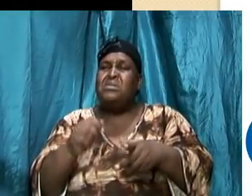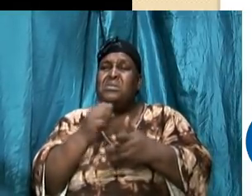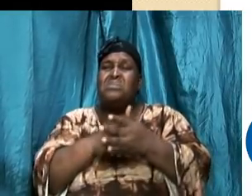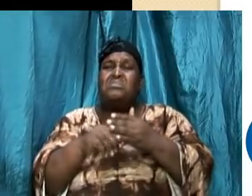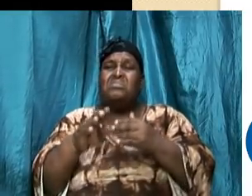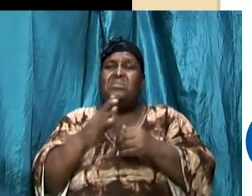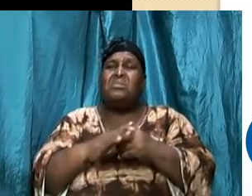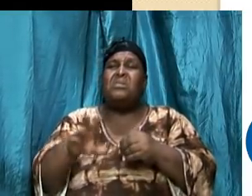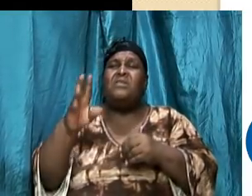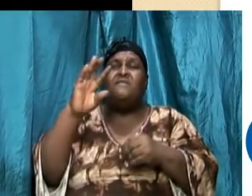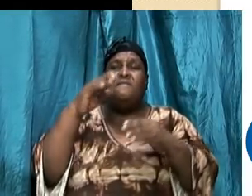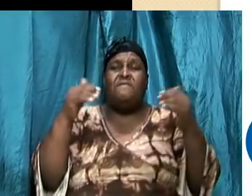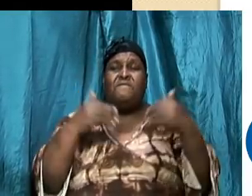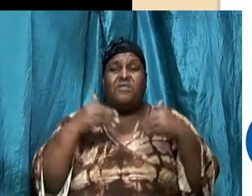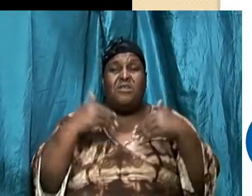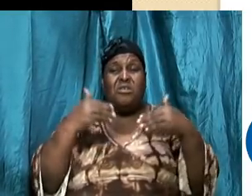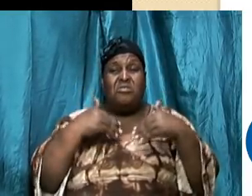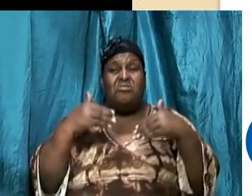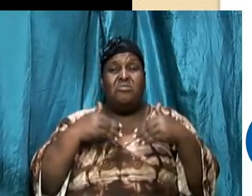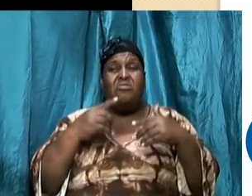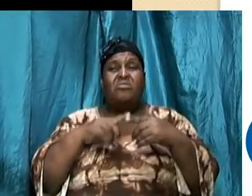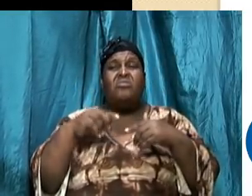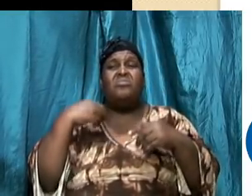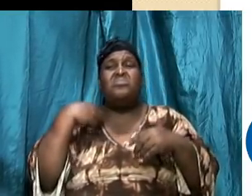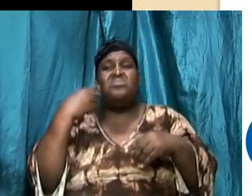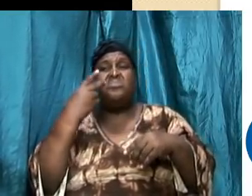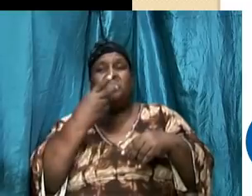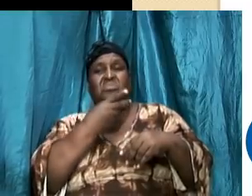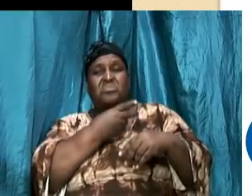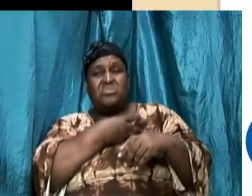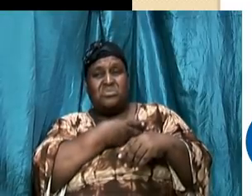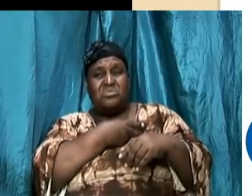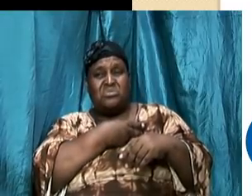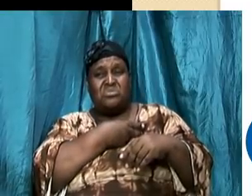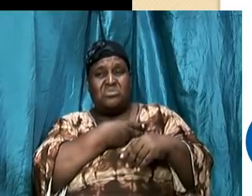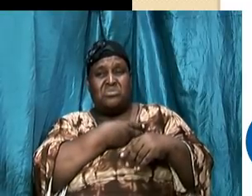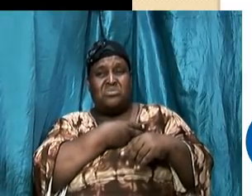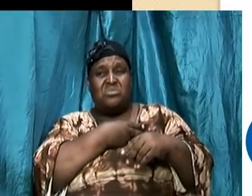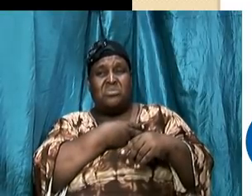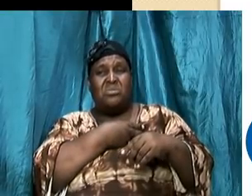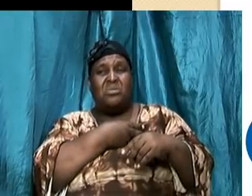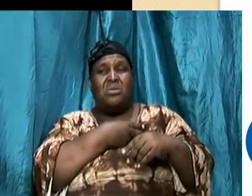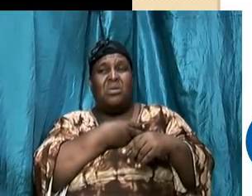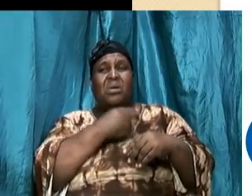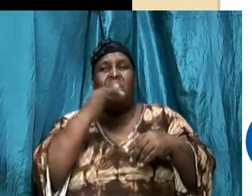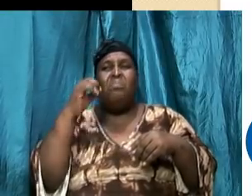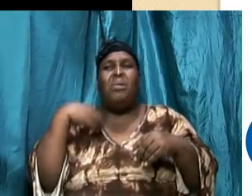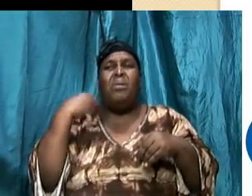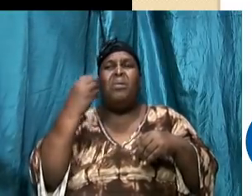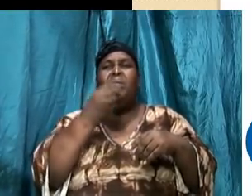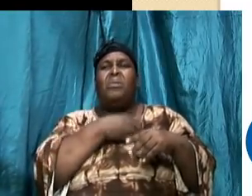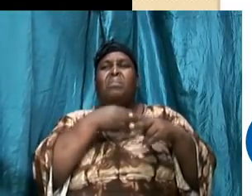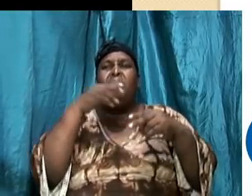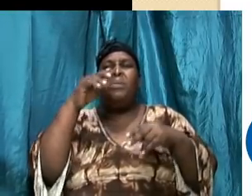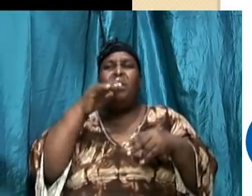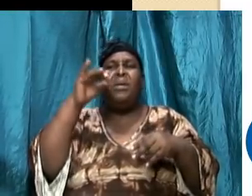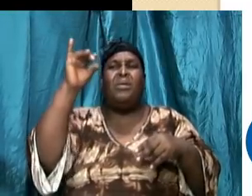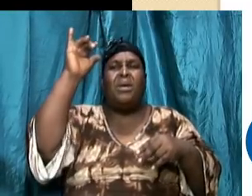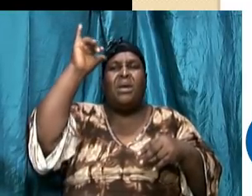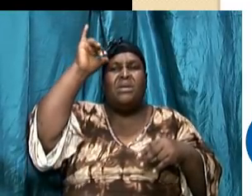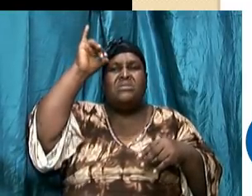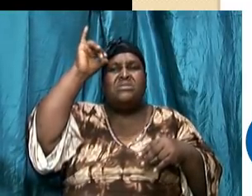jump on and the bible speaks about those when we get to the practical part we're going to get into those things but these are the things that